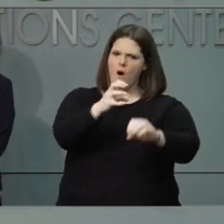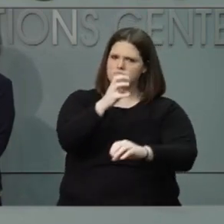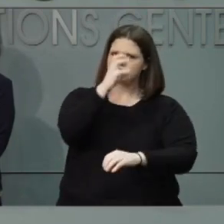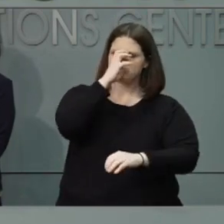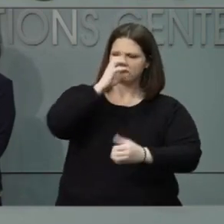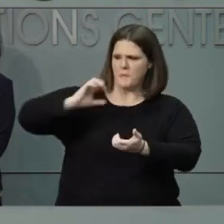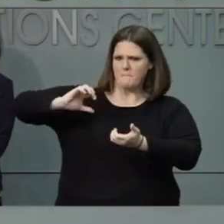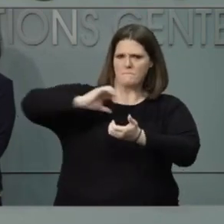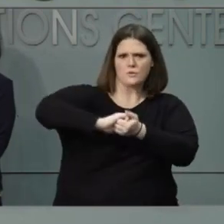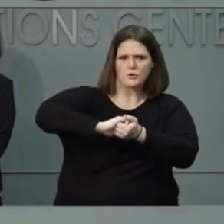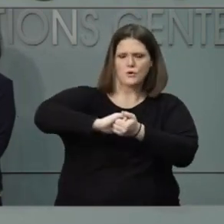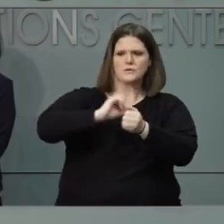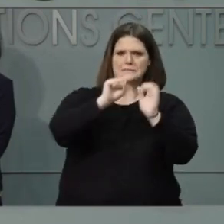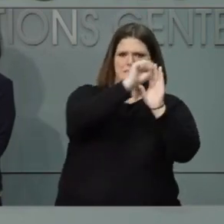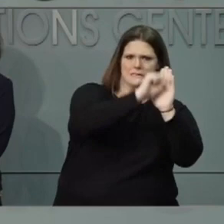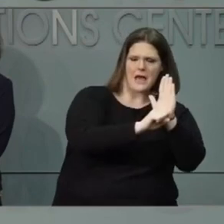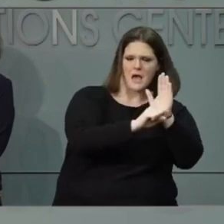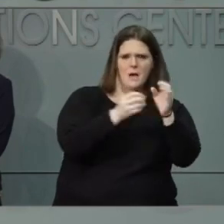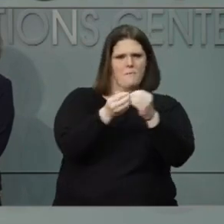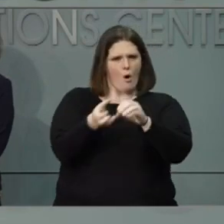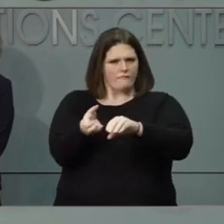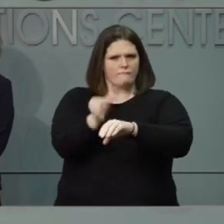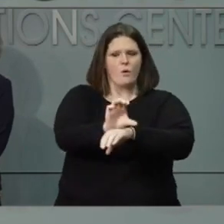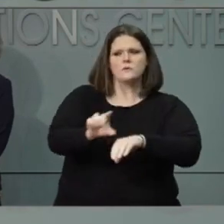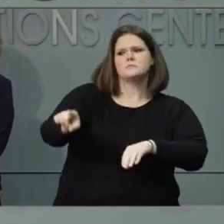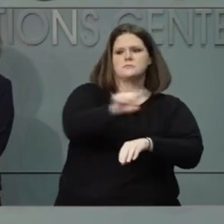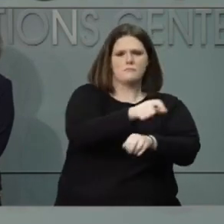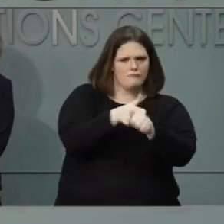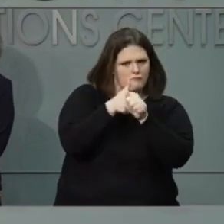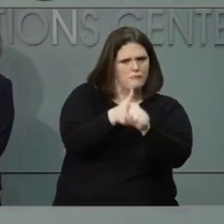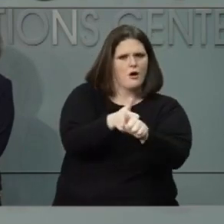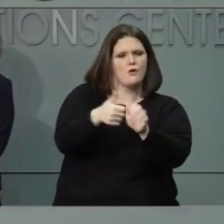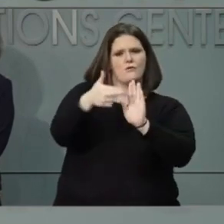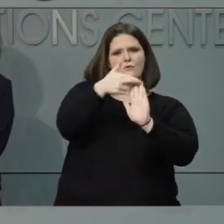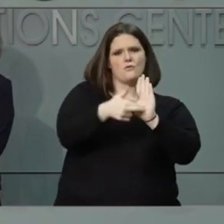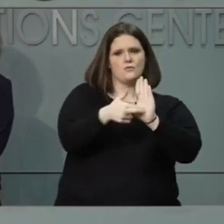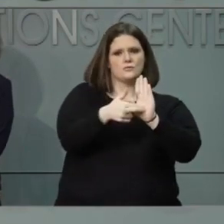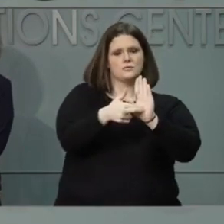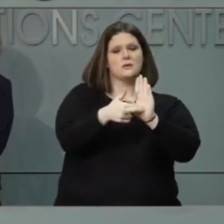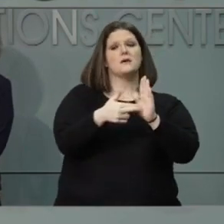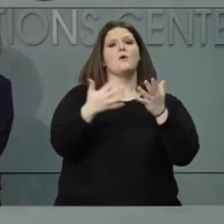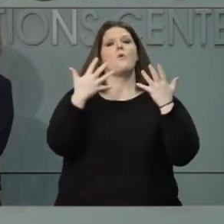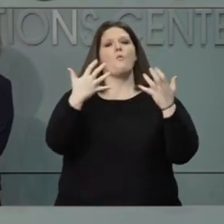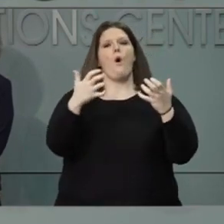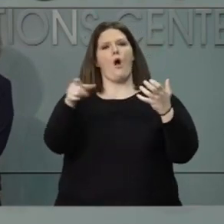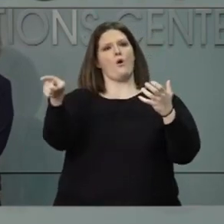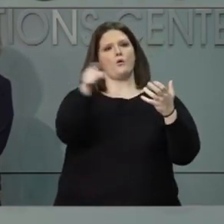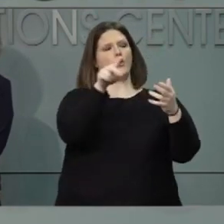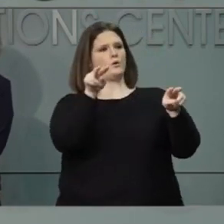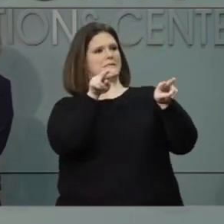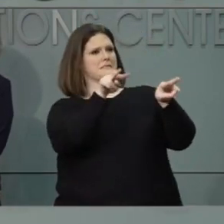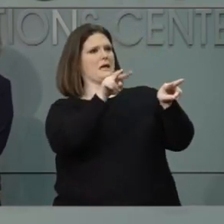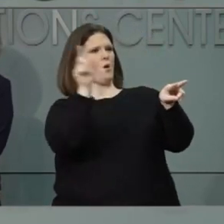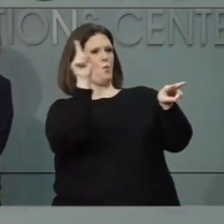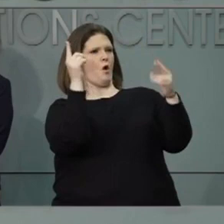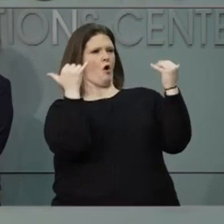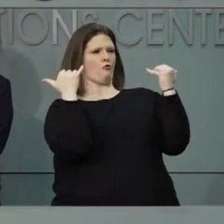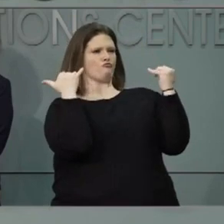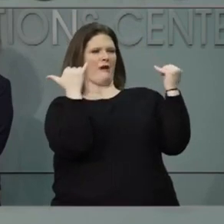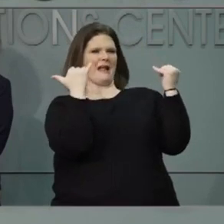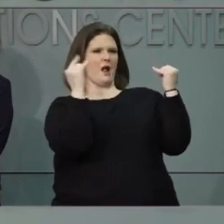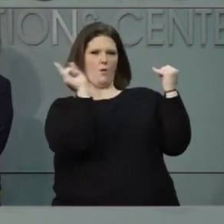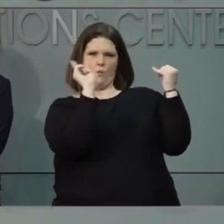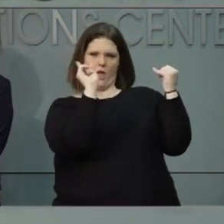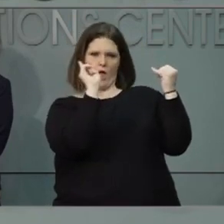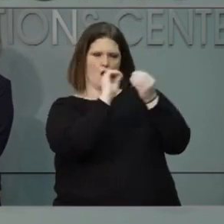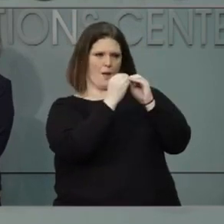can increase compliance and enforcement. So we wanted the state to see a snapshot of where it is right now.